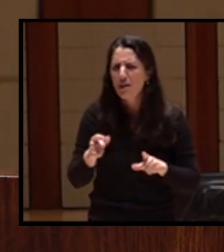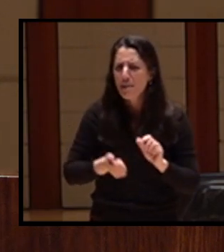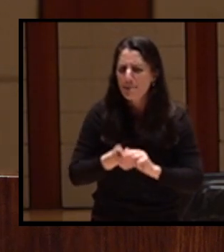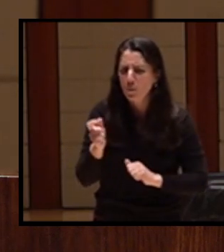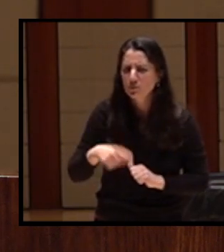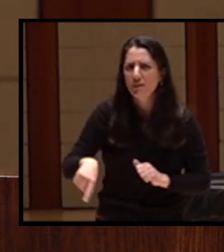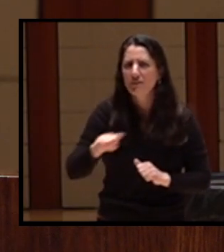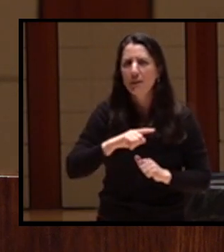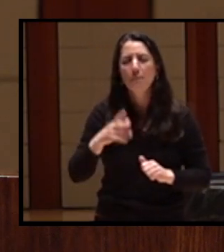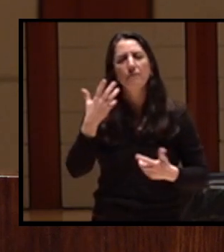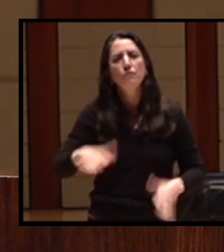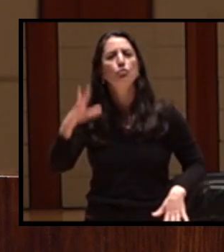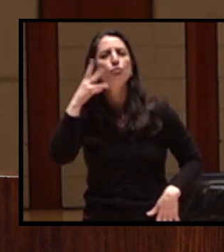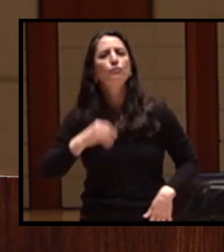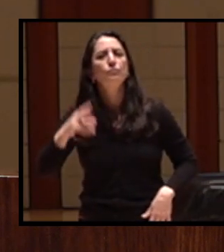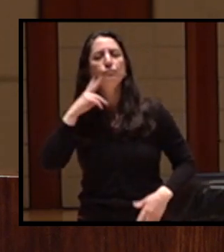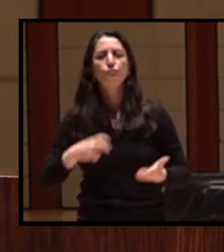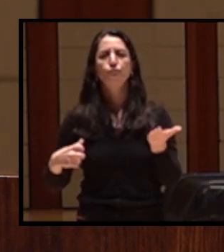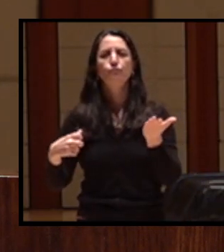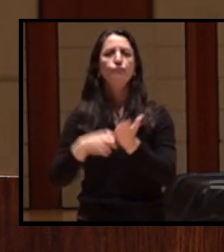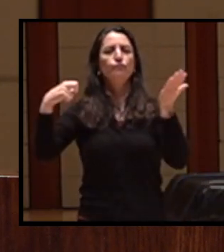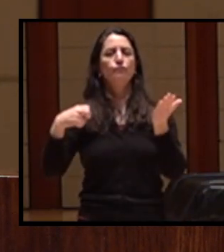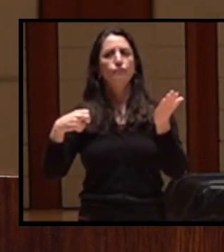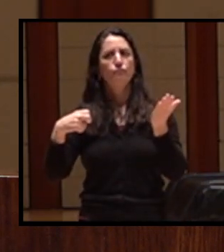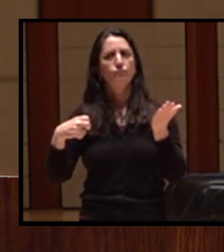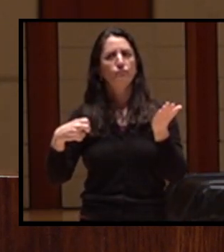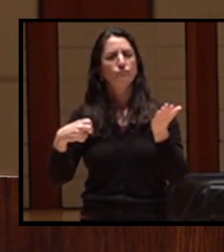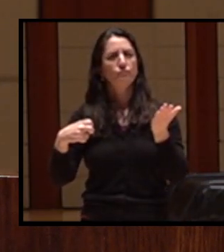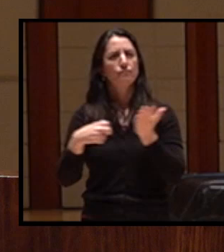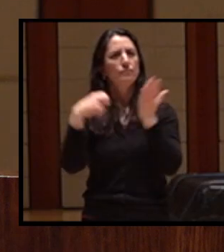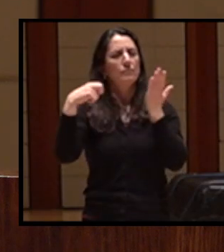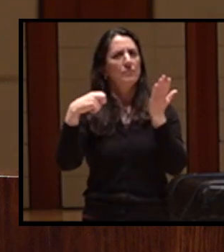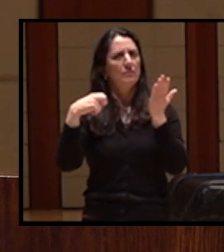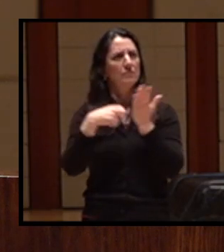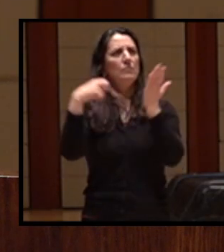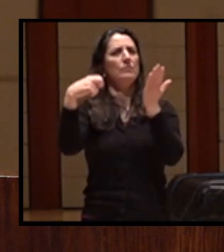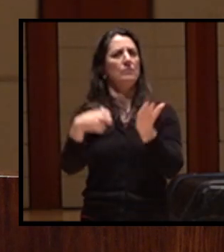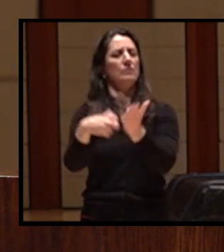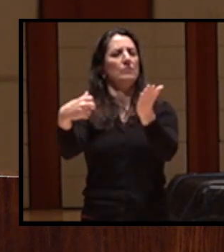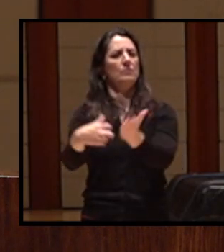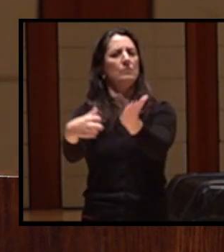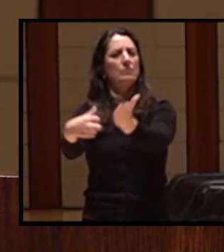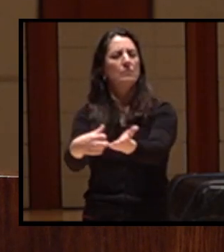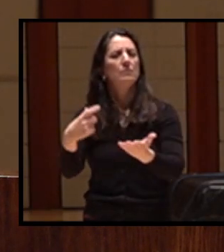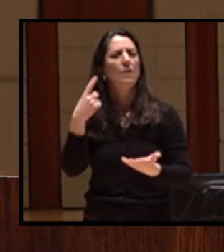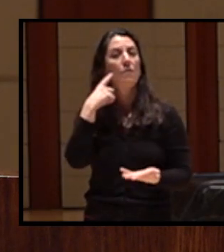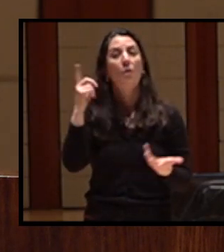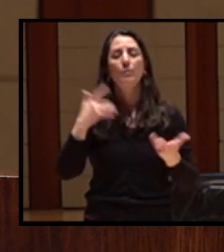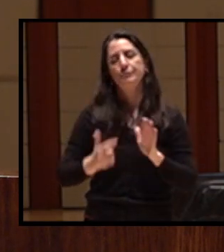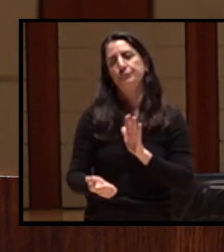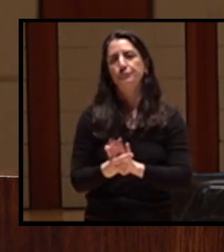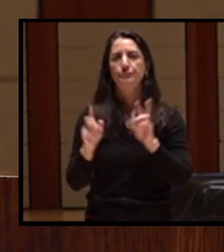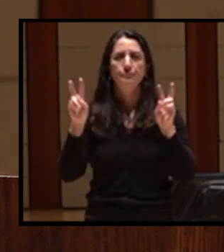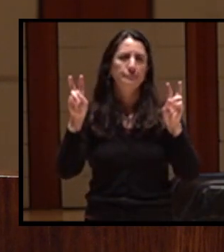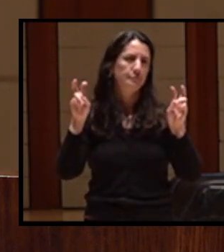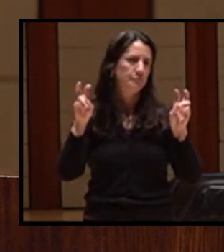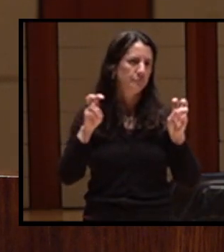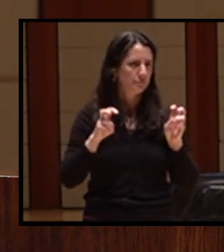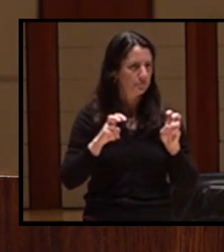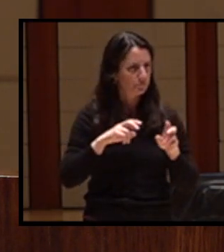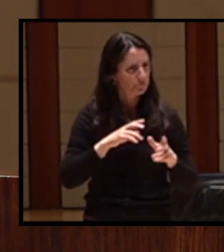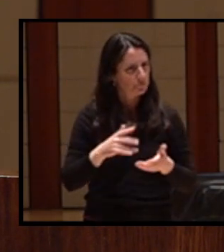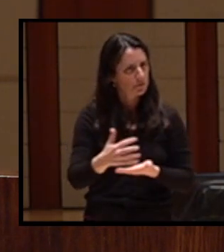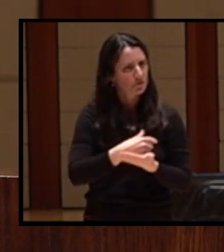warden for fishing illegally without state license on the Klamath River. She and my great